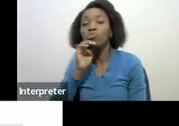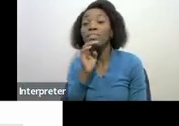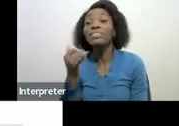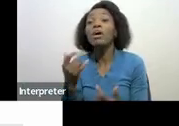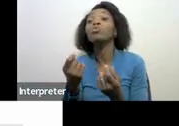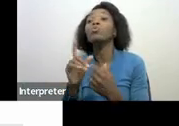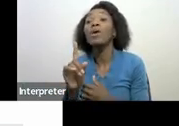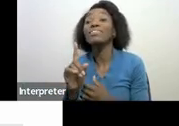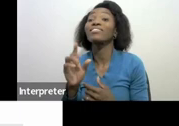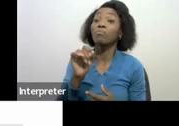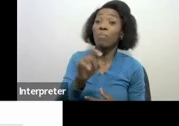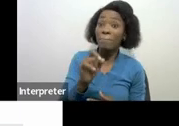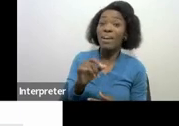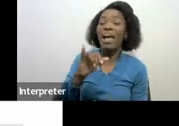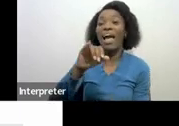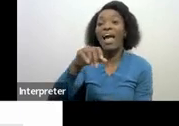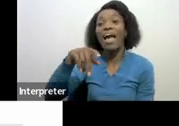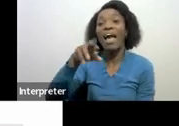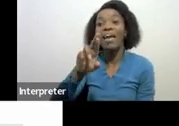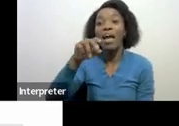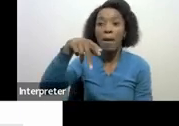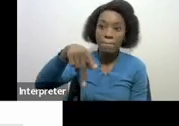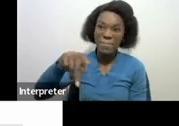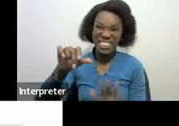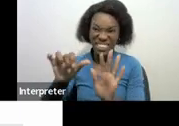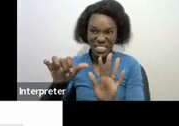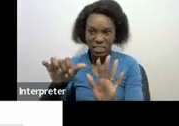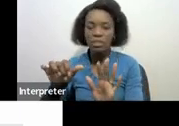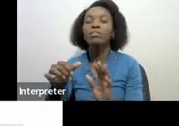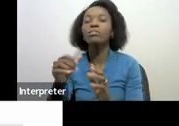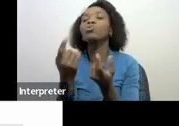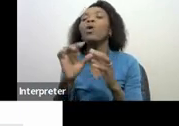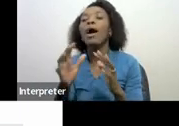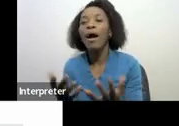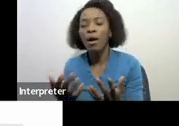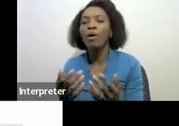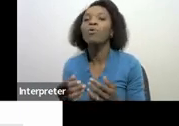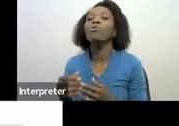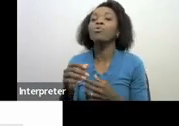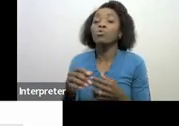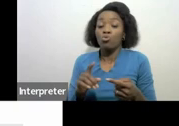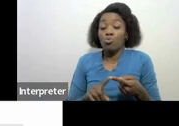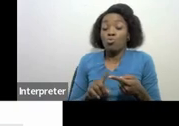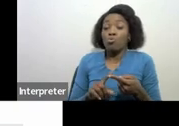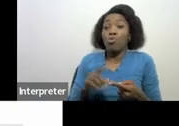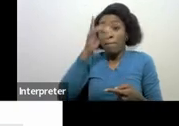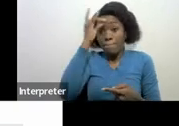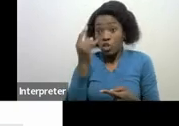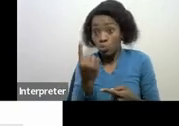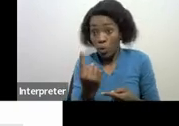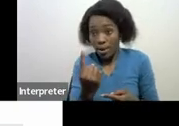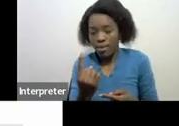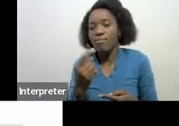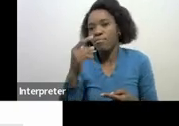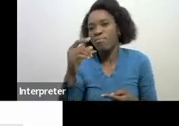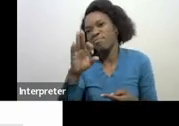provisional in august which the august will cover from first march and then till august we say